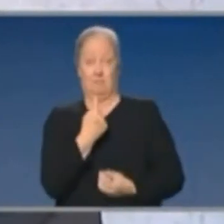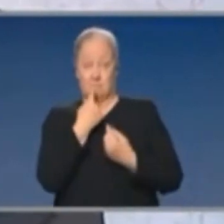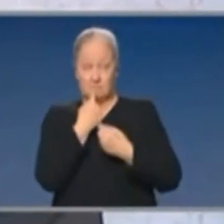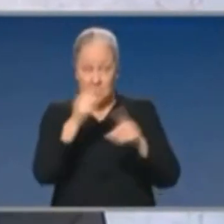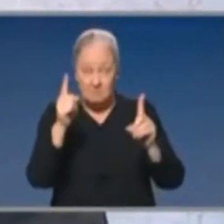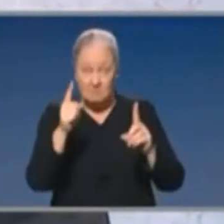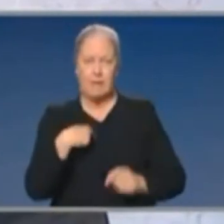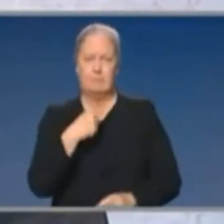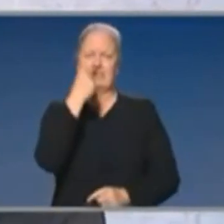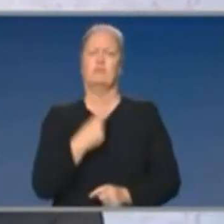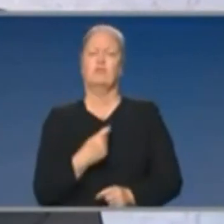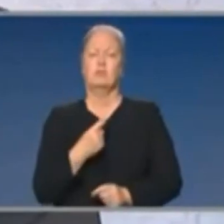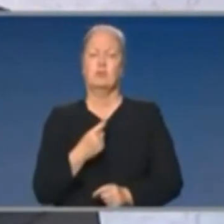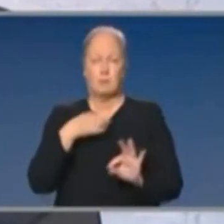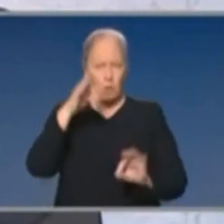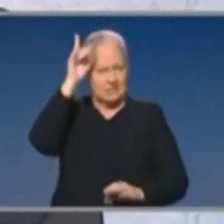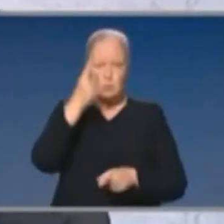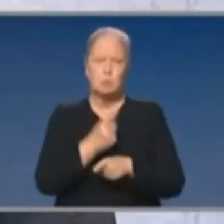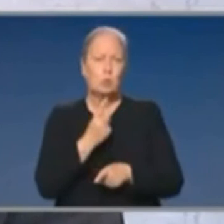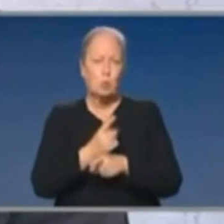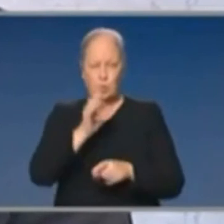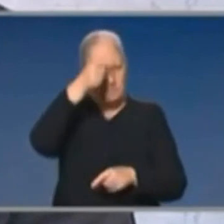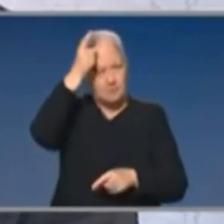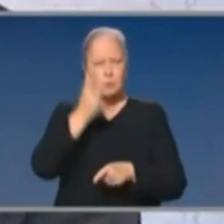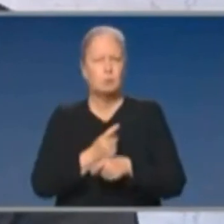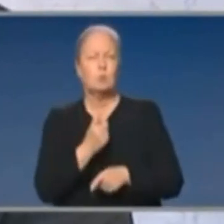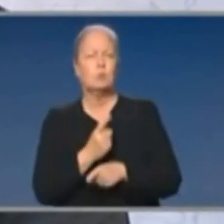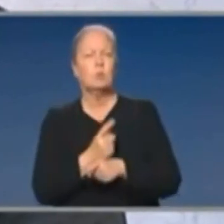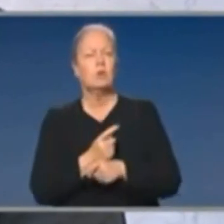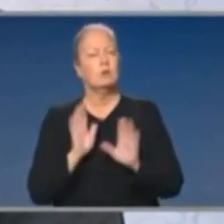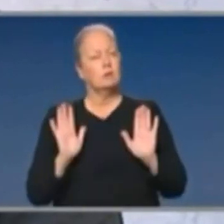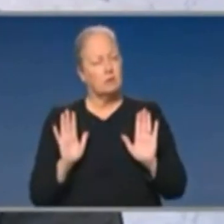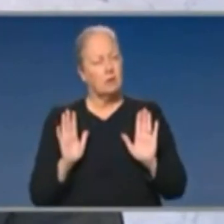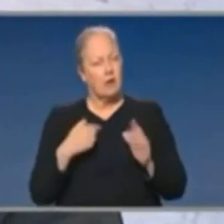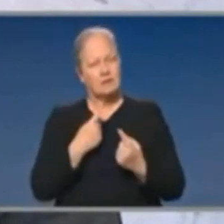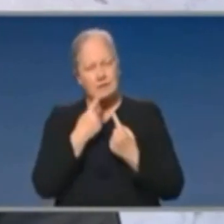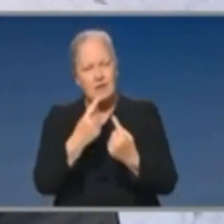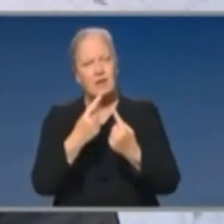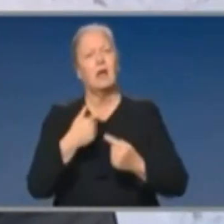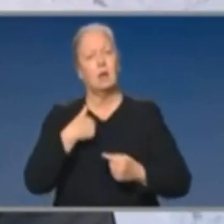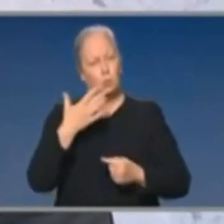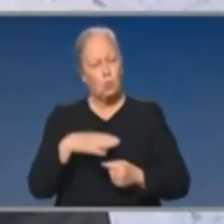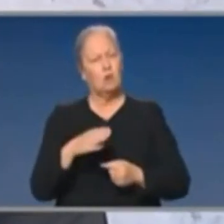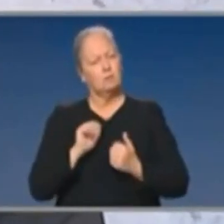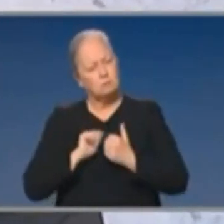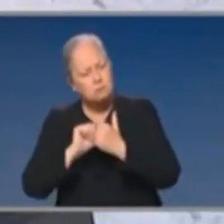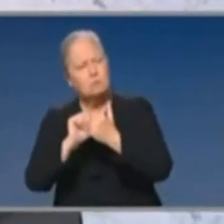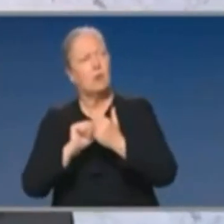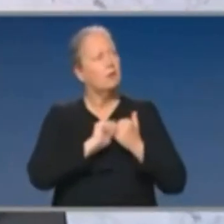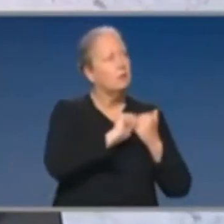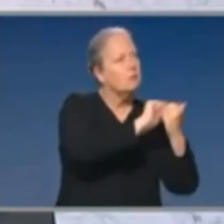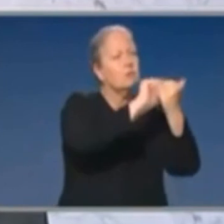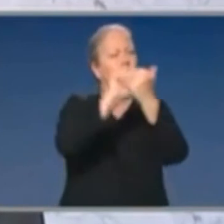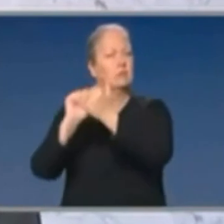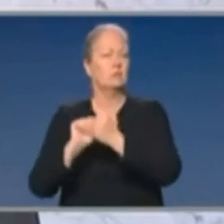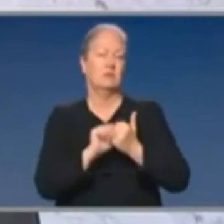mean it and that I intend to follow through with it. And therefore, I encourage them very strongly to work constructively and cooperatively